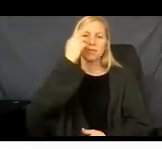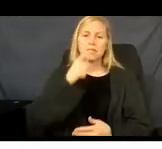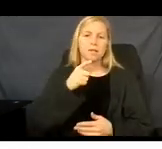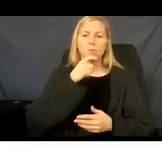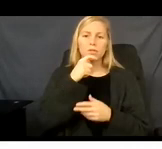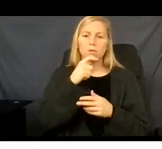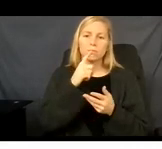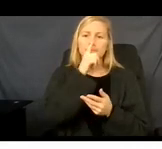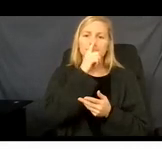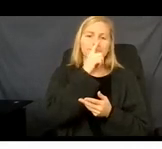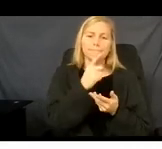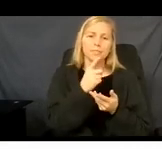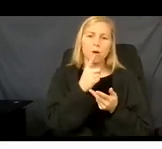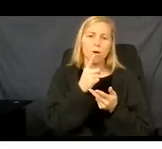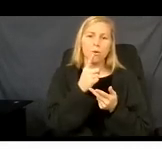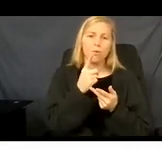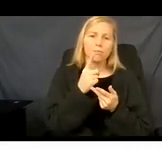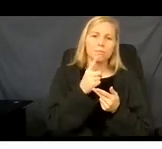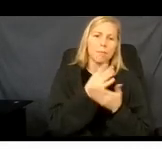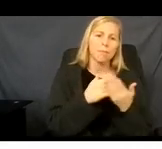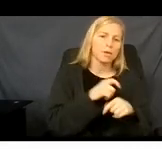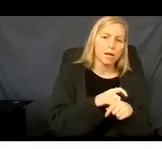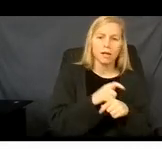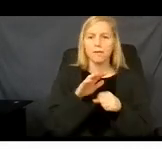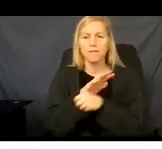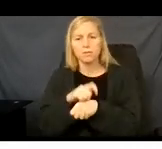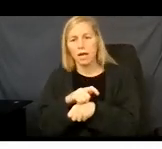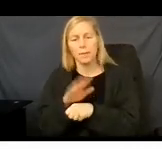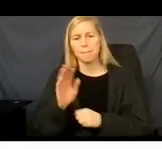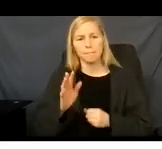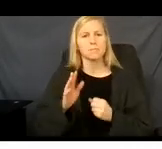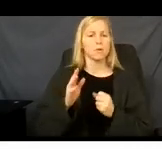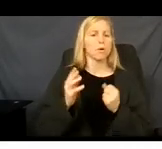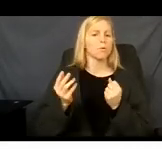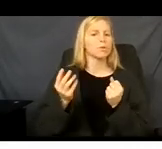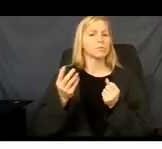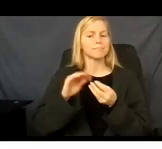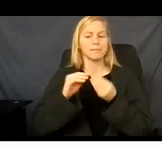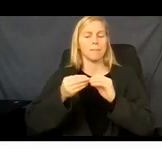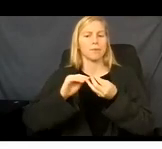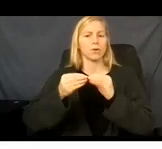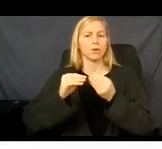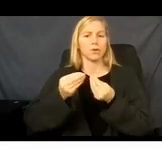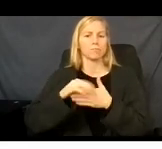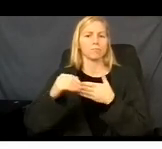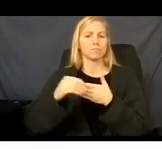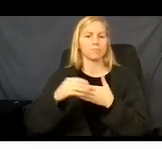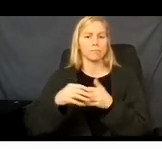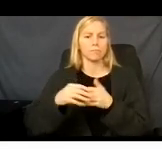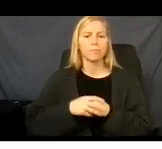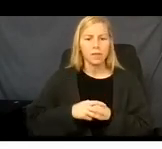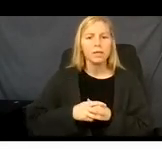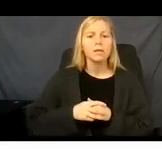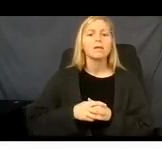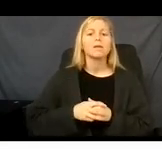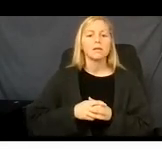employment so that the system would give you the option to report your start and end date of a particular job, the